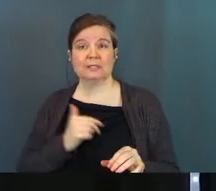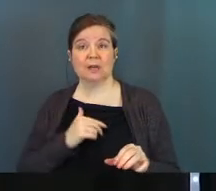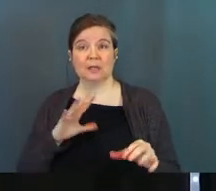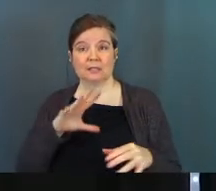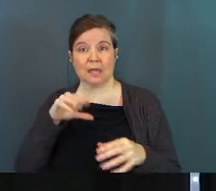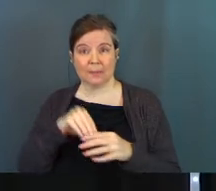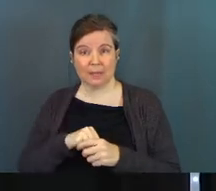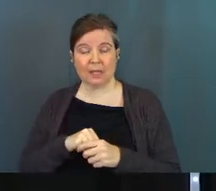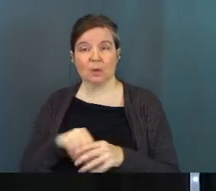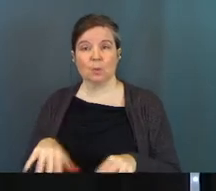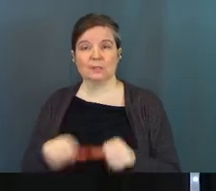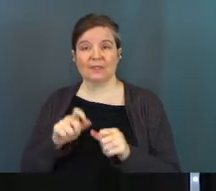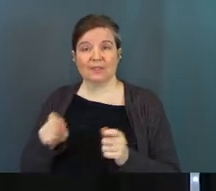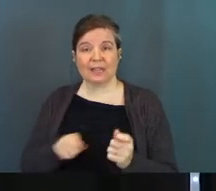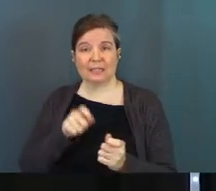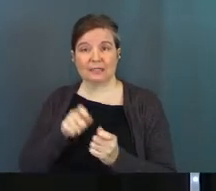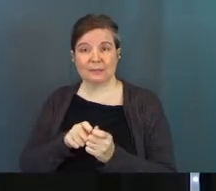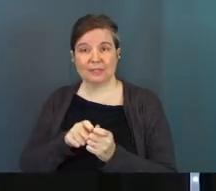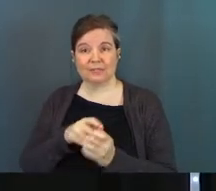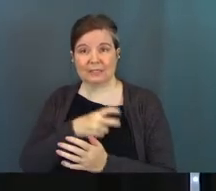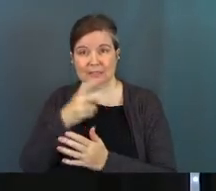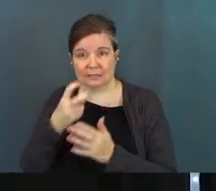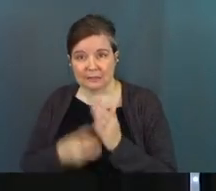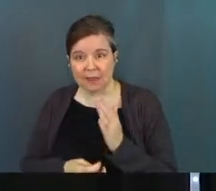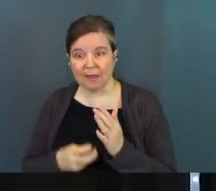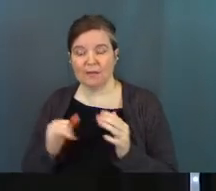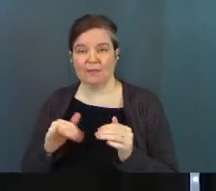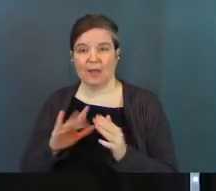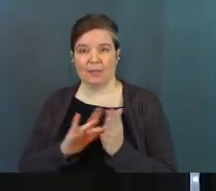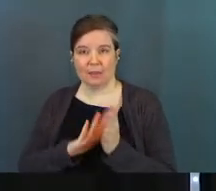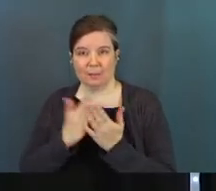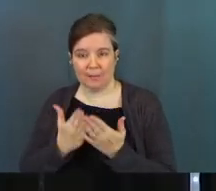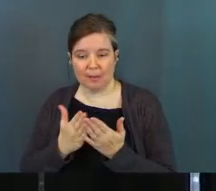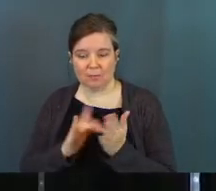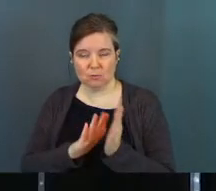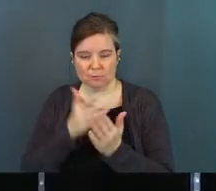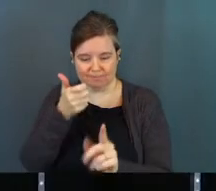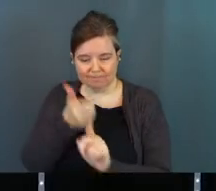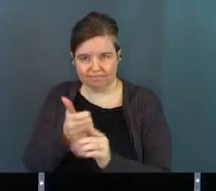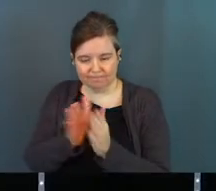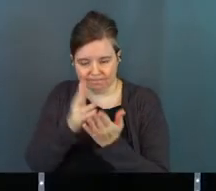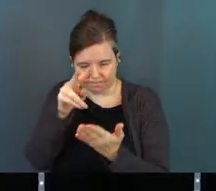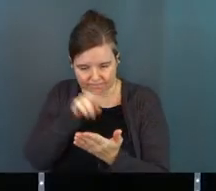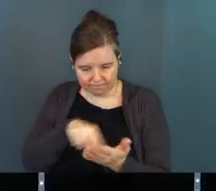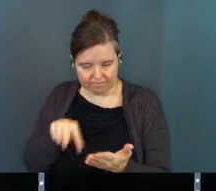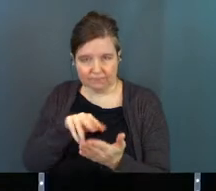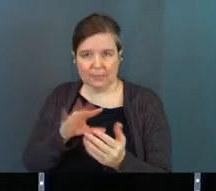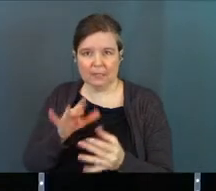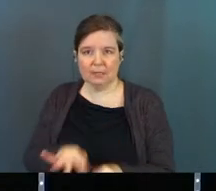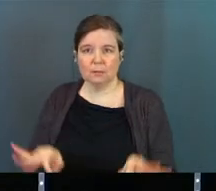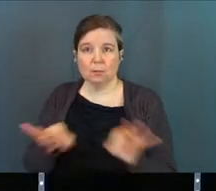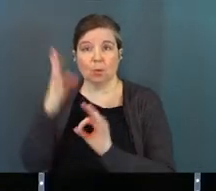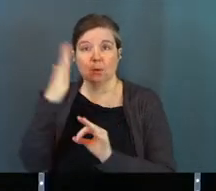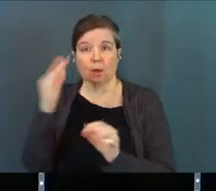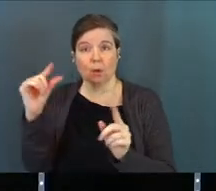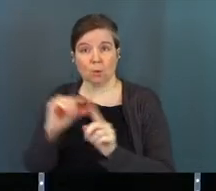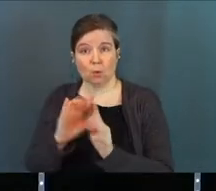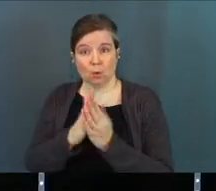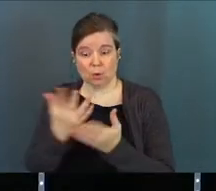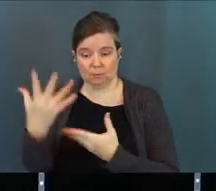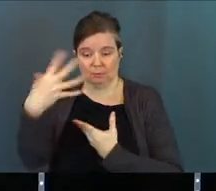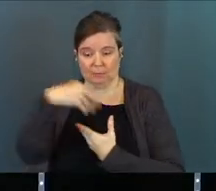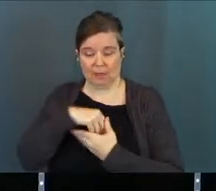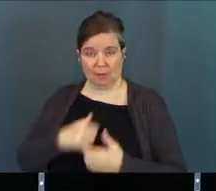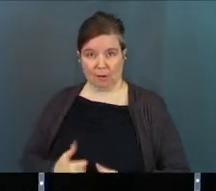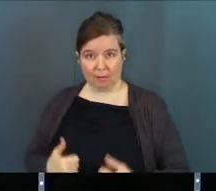coming in and we're taking a specific deep dive at the Bible, at Scripture, looking at the importance of God's Word in